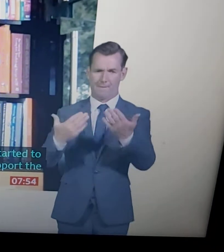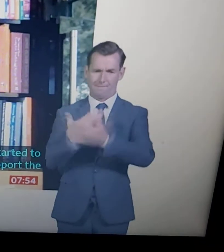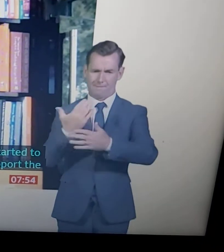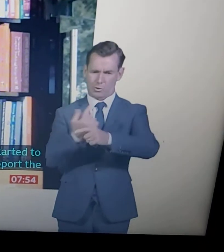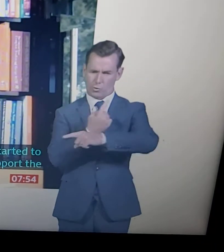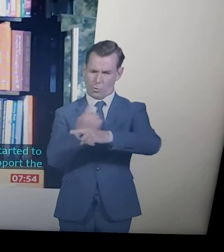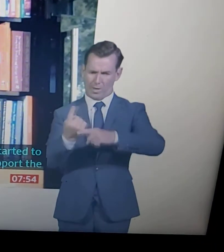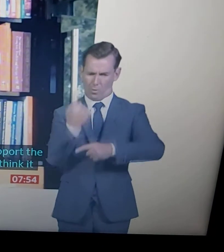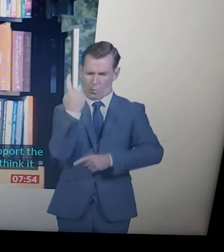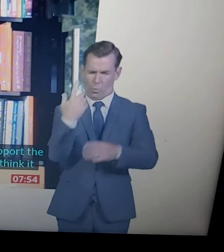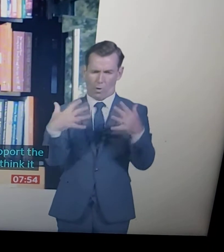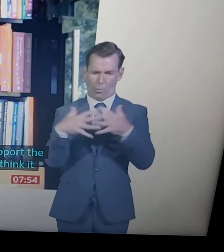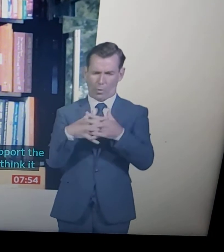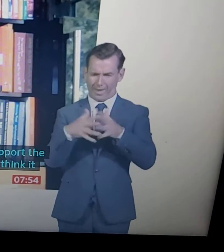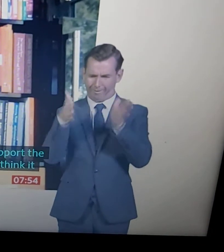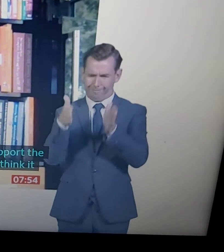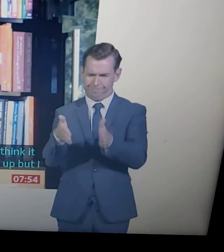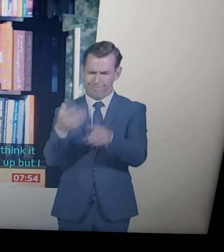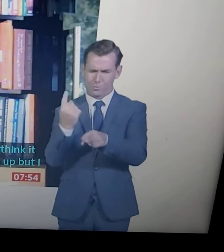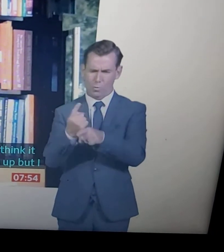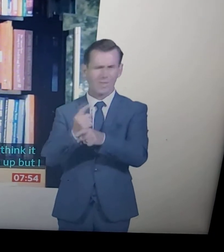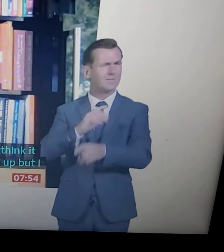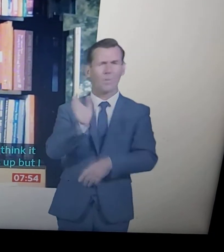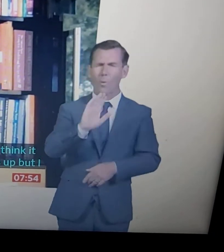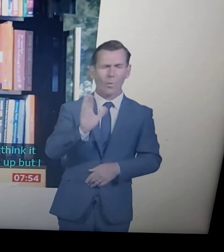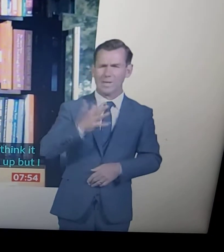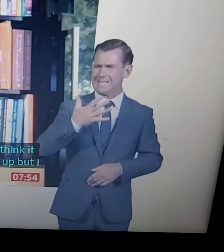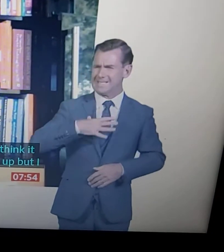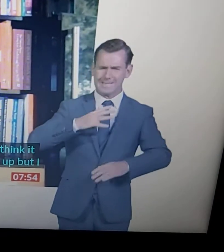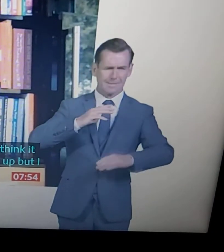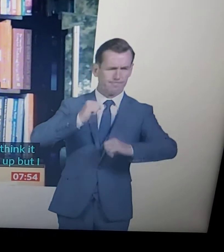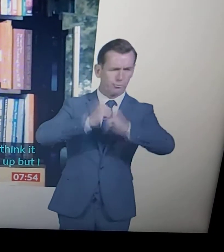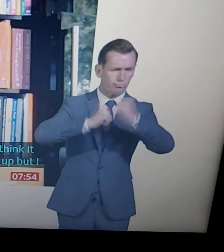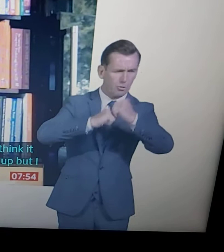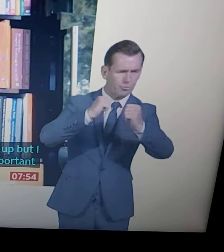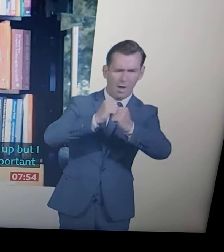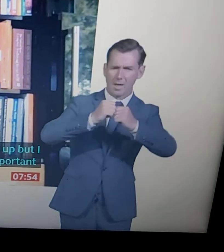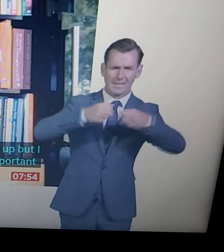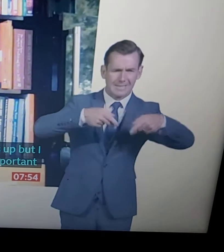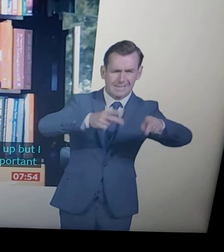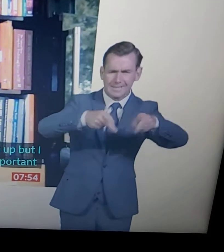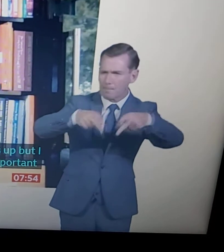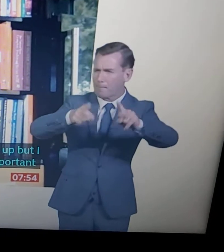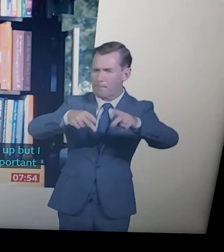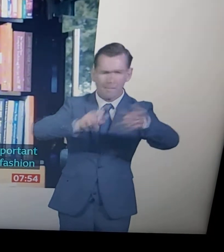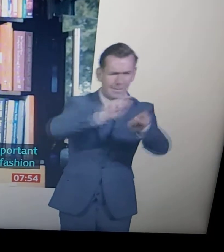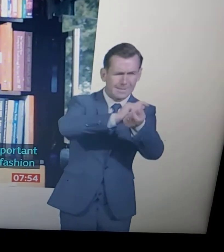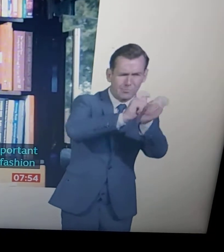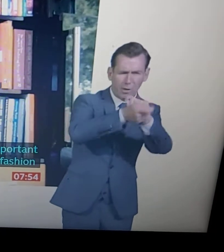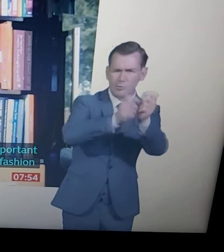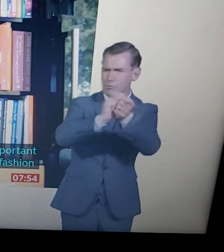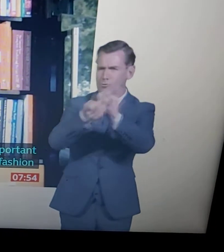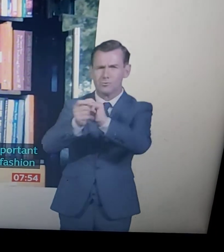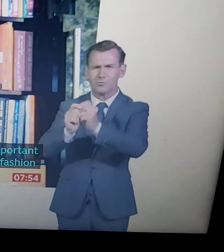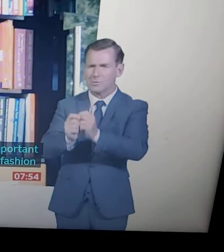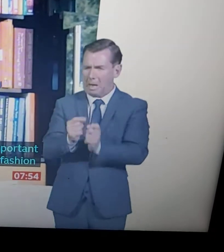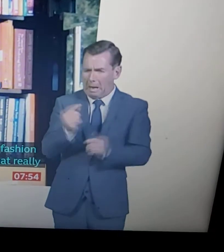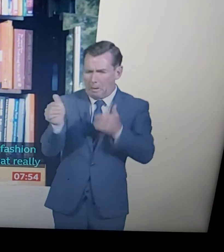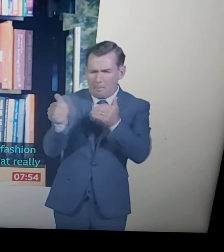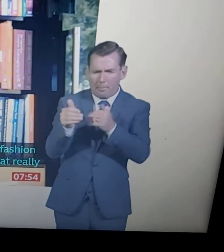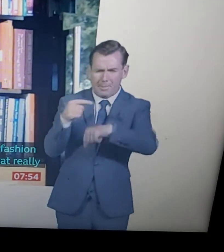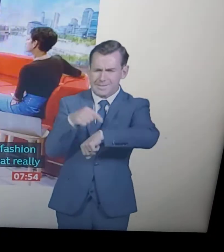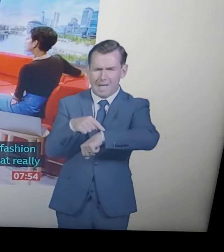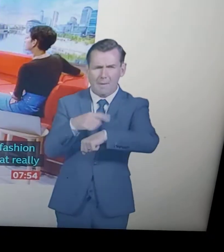something that needs to really change within systems of all industries. You know, we need to do better across hiring and representation.